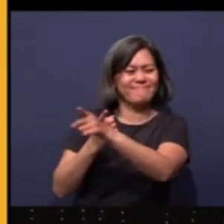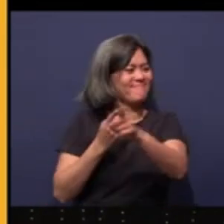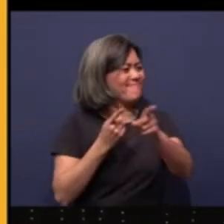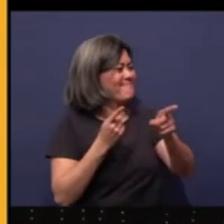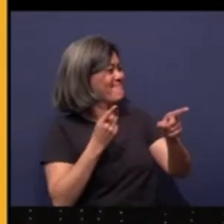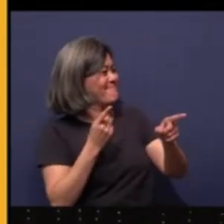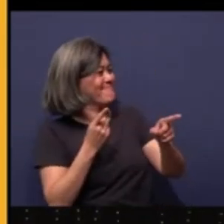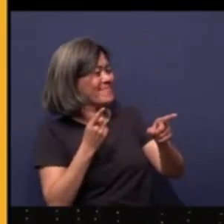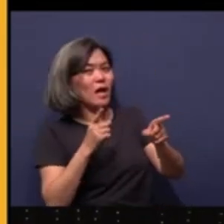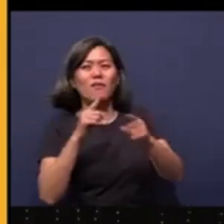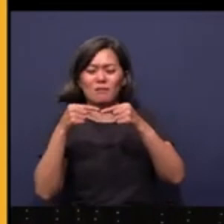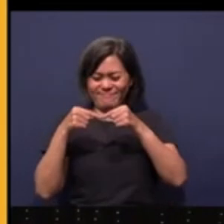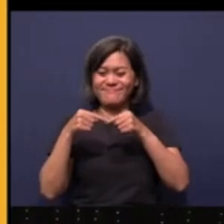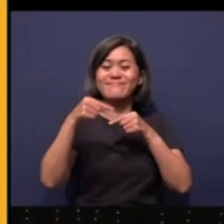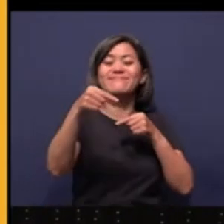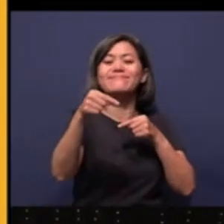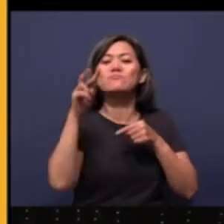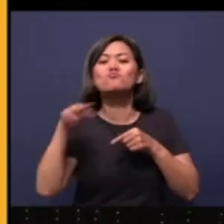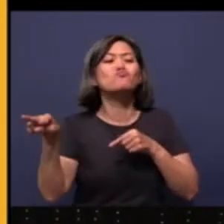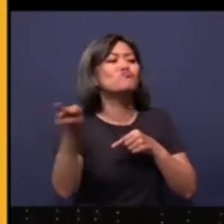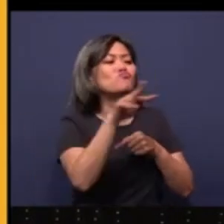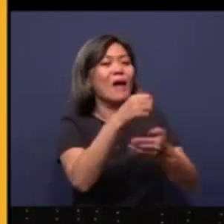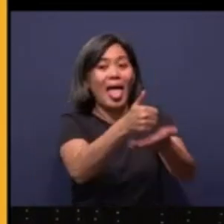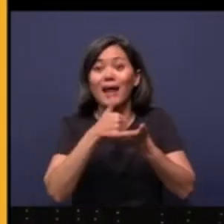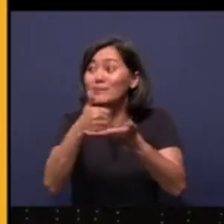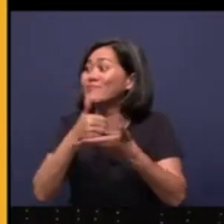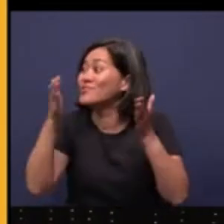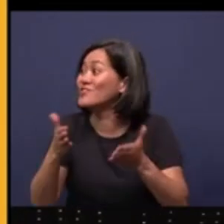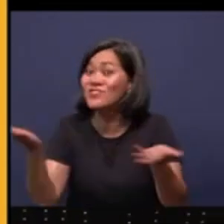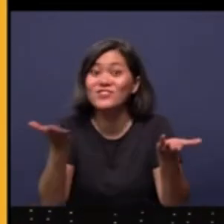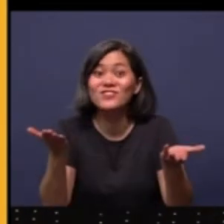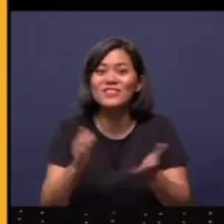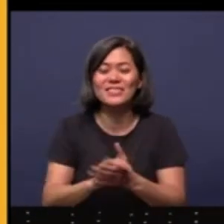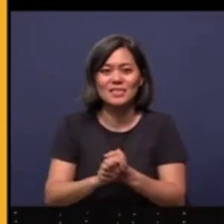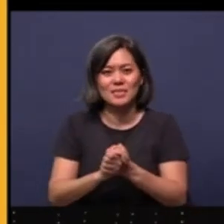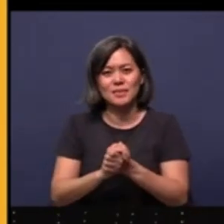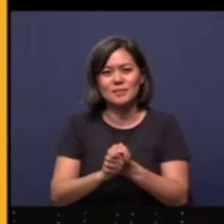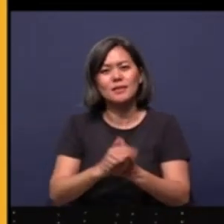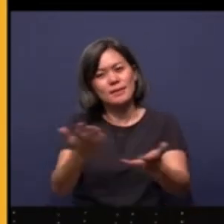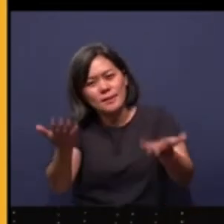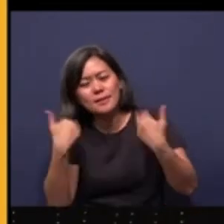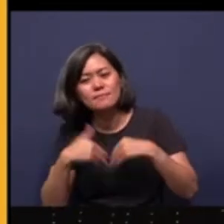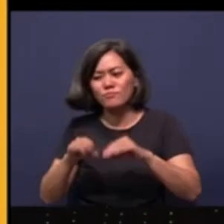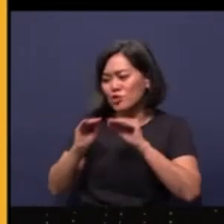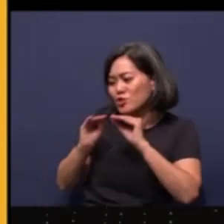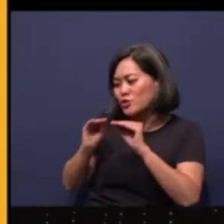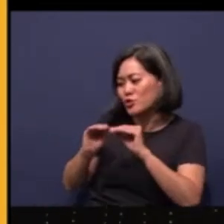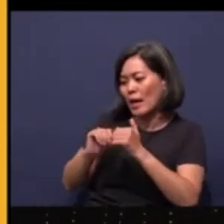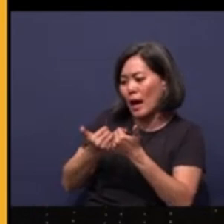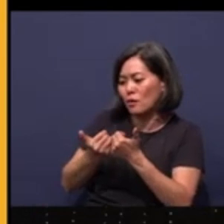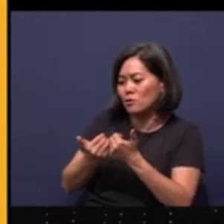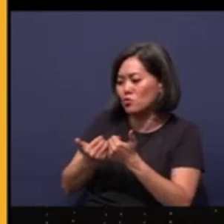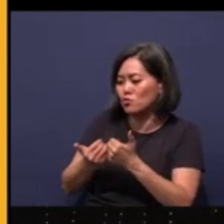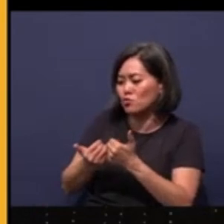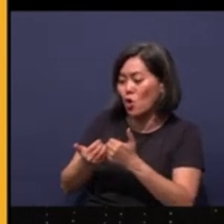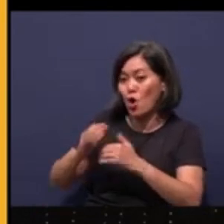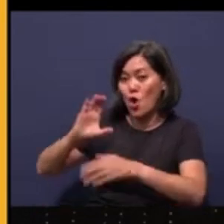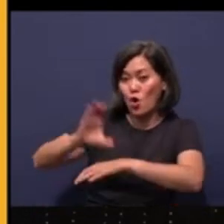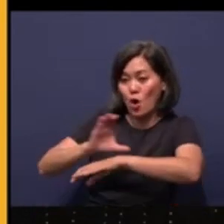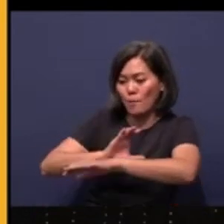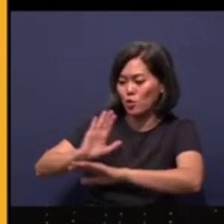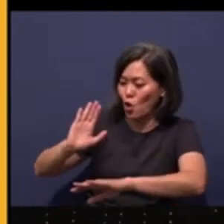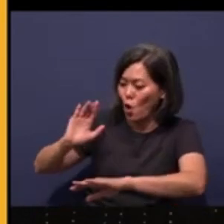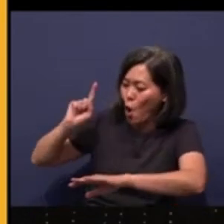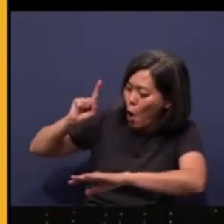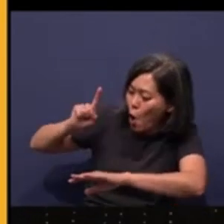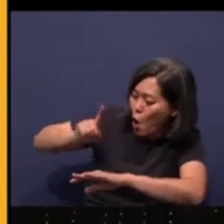front line to the back bench, we are looking for the helpers just to teach them how to own the computer, how to hold